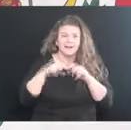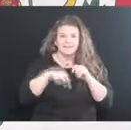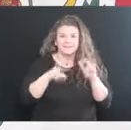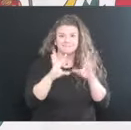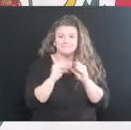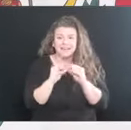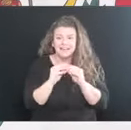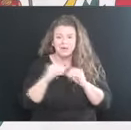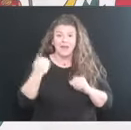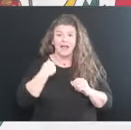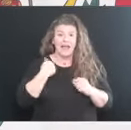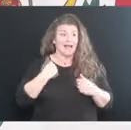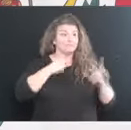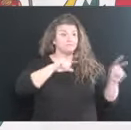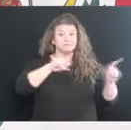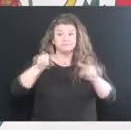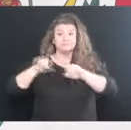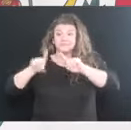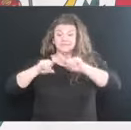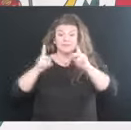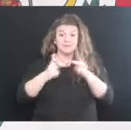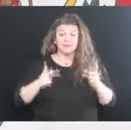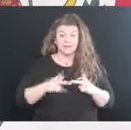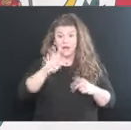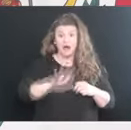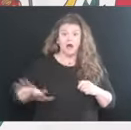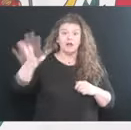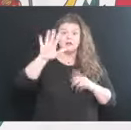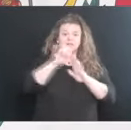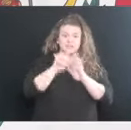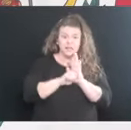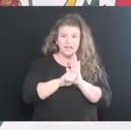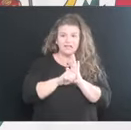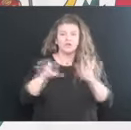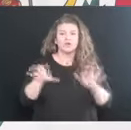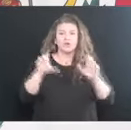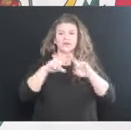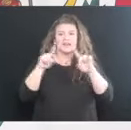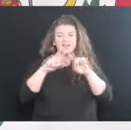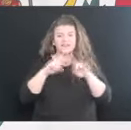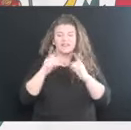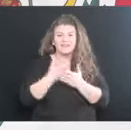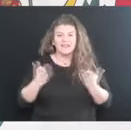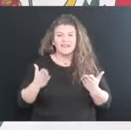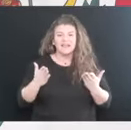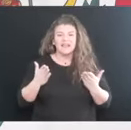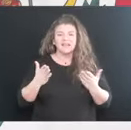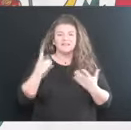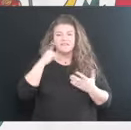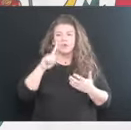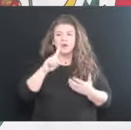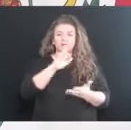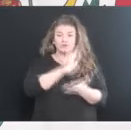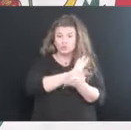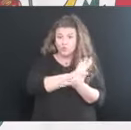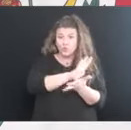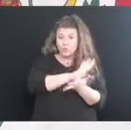a lot of different places, you know, around the state, you know, doing stuff where winning schools had